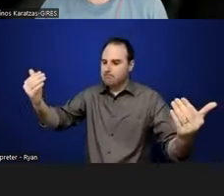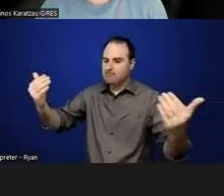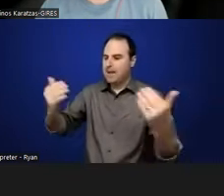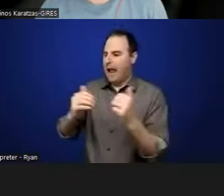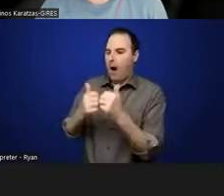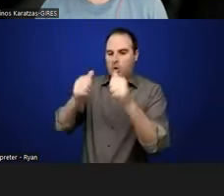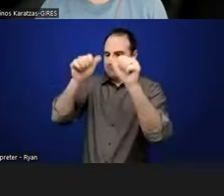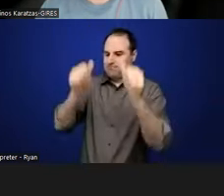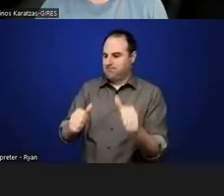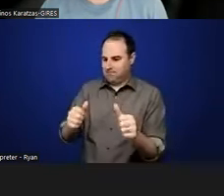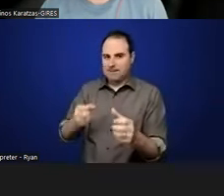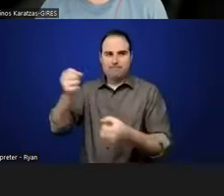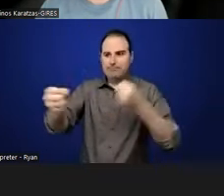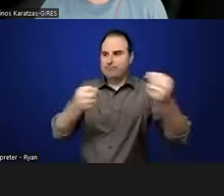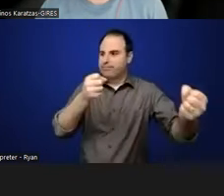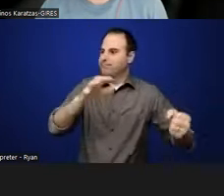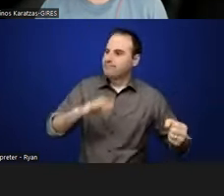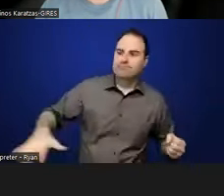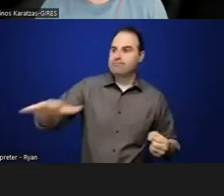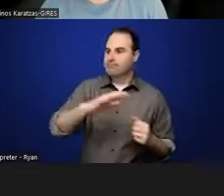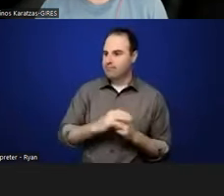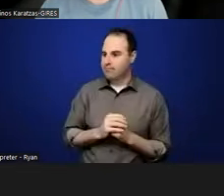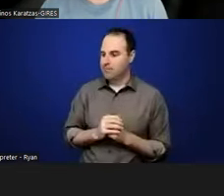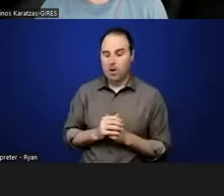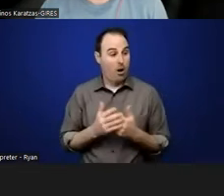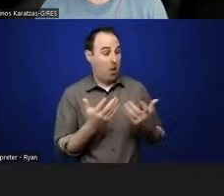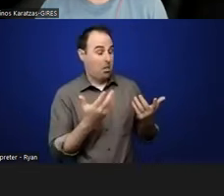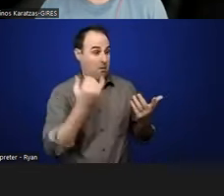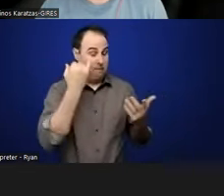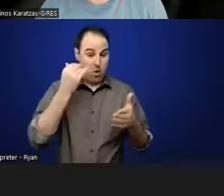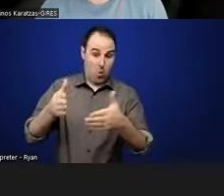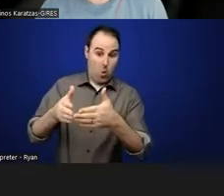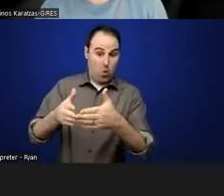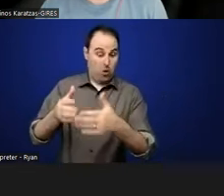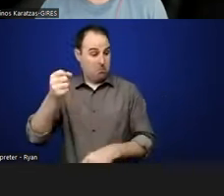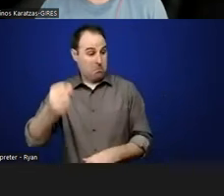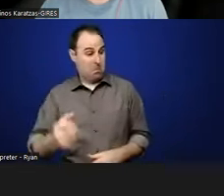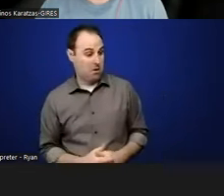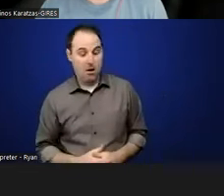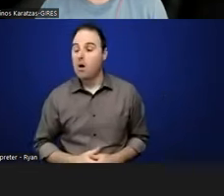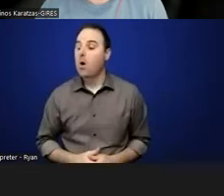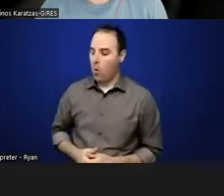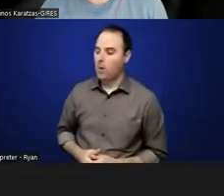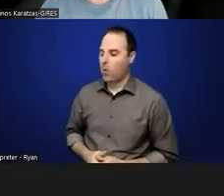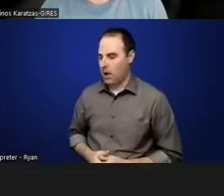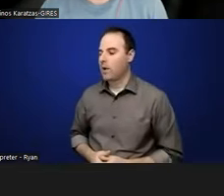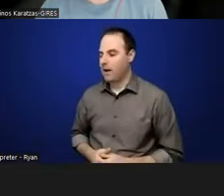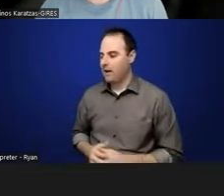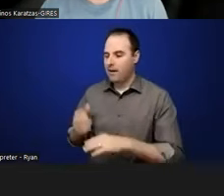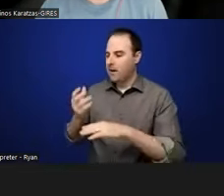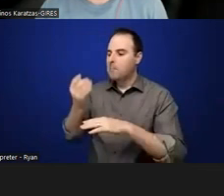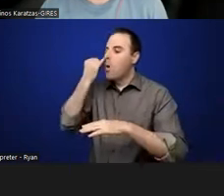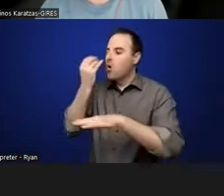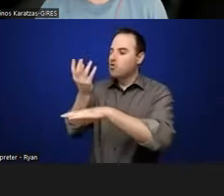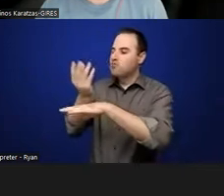out in the world? And they're like, well, maybe if we put them like on the corner or this, I'm like, okay. I'm like, I'm like, gravity doesn't exist anymore. Like,